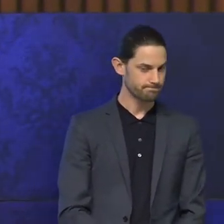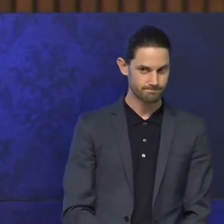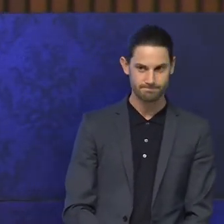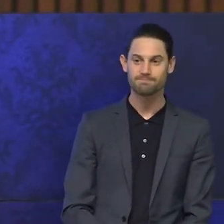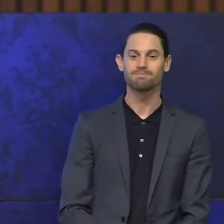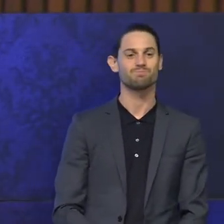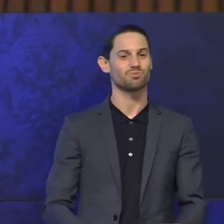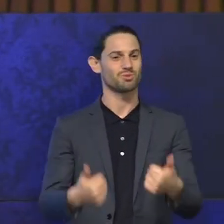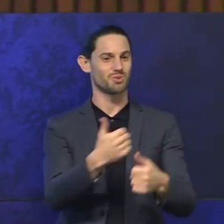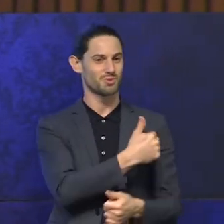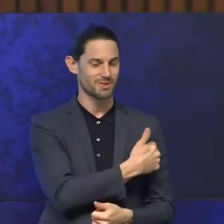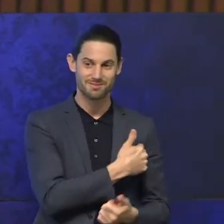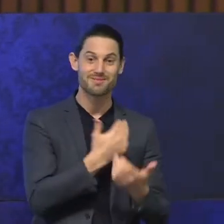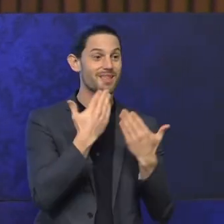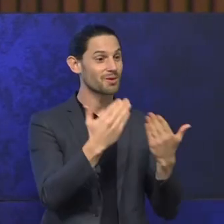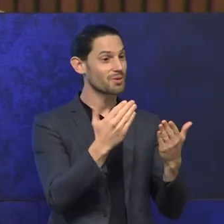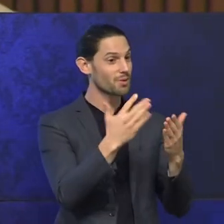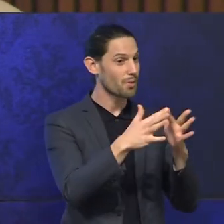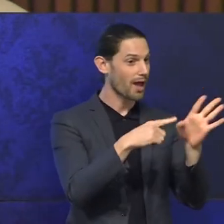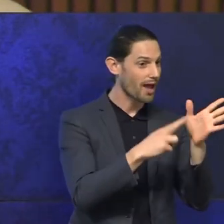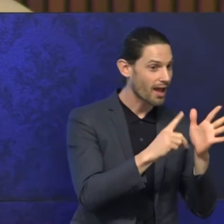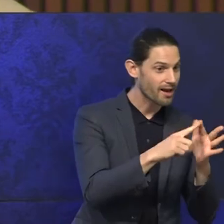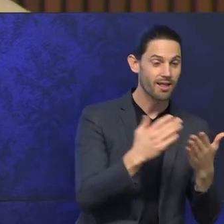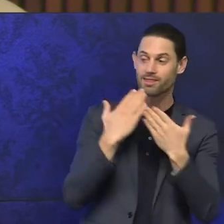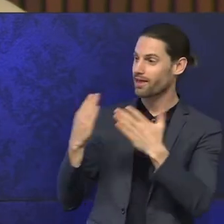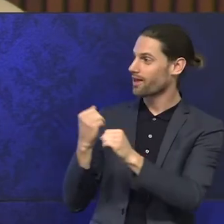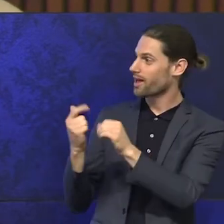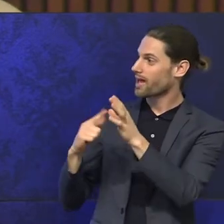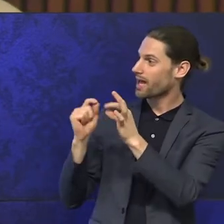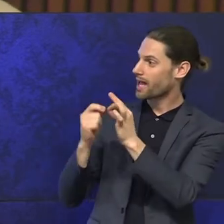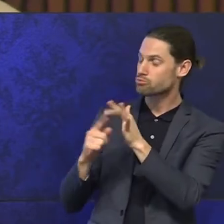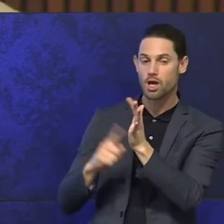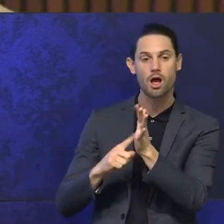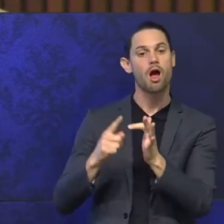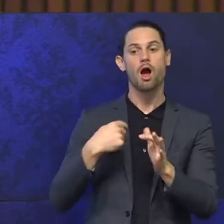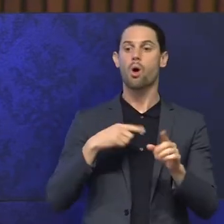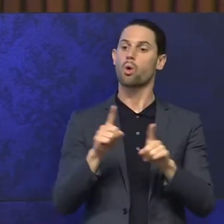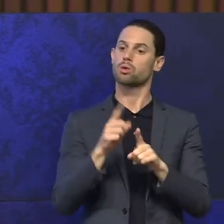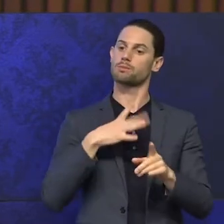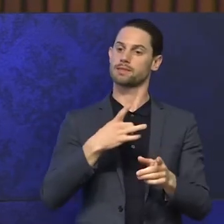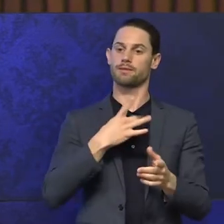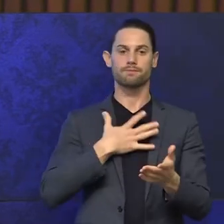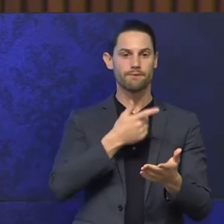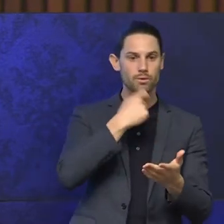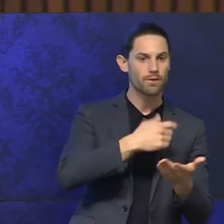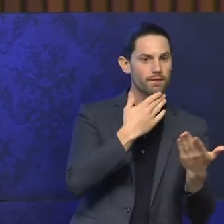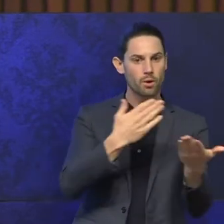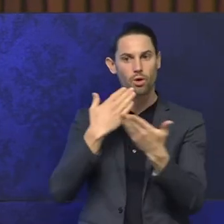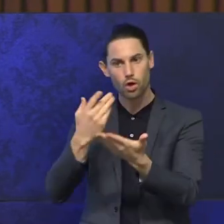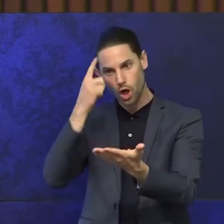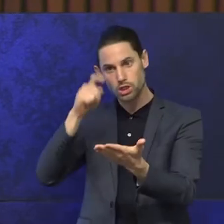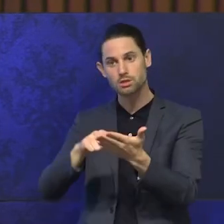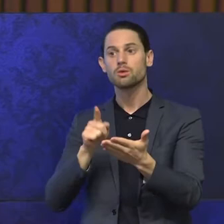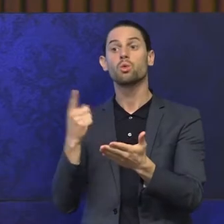Good morning, everybody. Thank you very much, Wayne. Thank you, Gabrielle. And I did want to begin with a couple of acknowledgements. First of all, thank you very much,